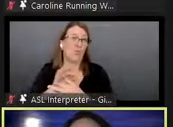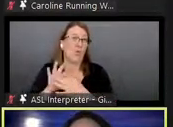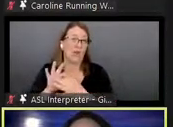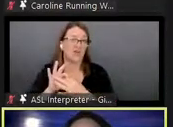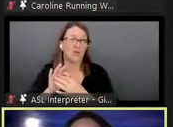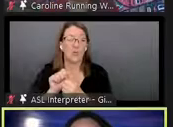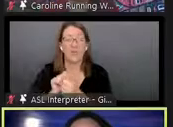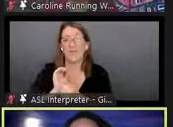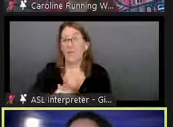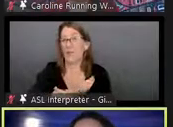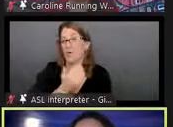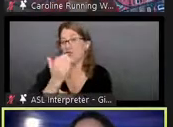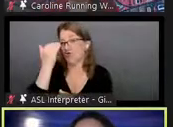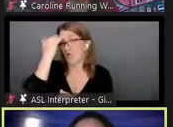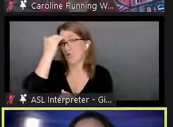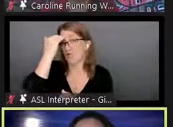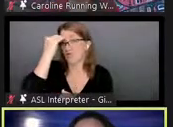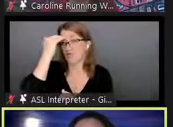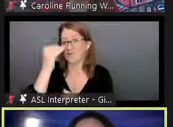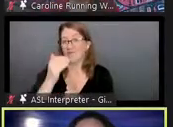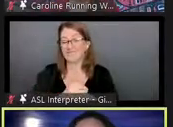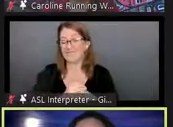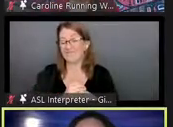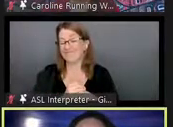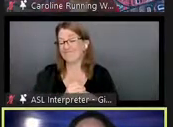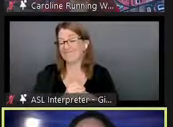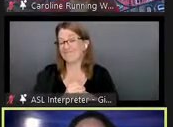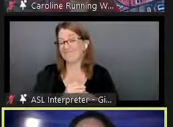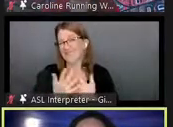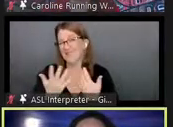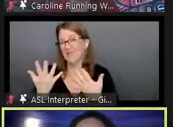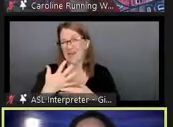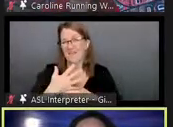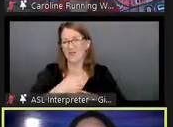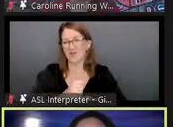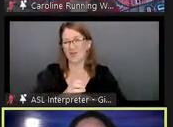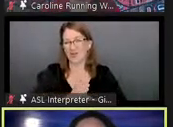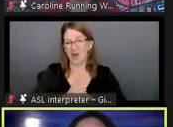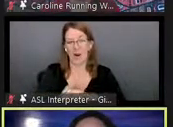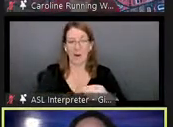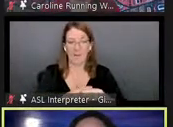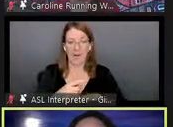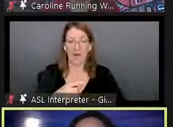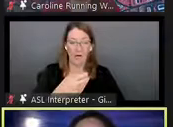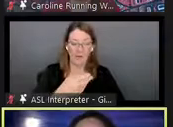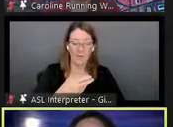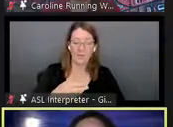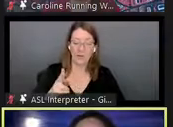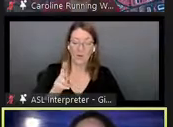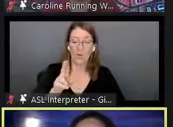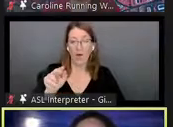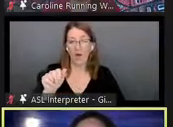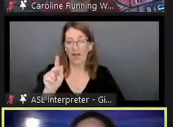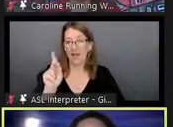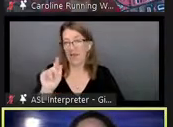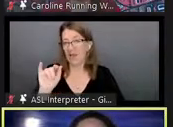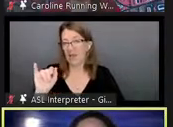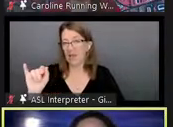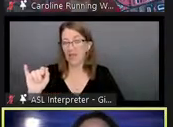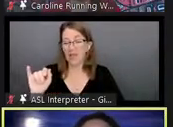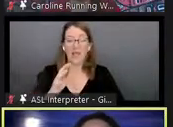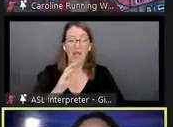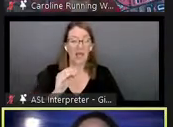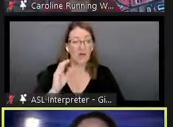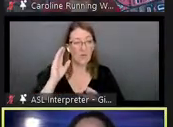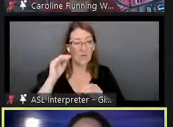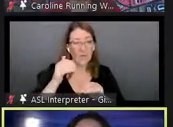knowledge and that's that's what i have to share today about hua ki'i and pua no'o and hope that everyone